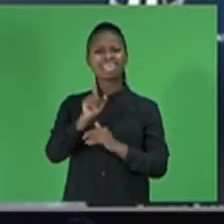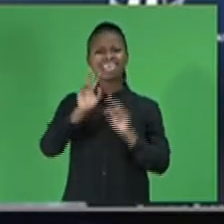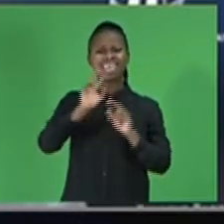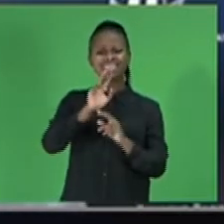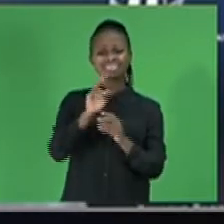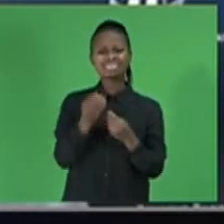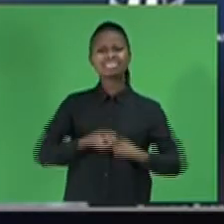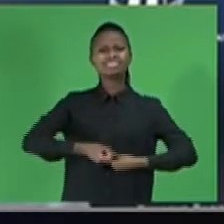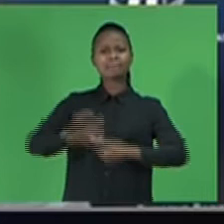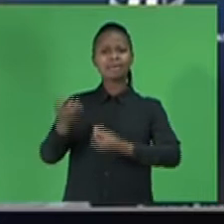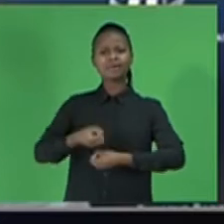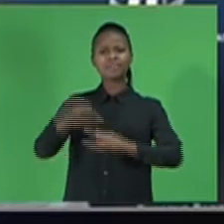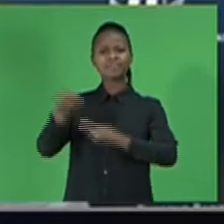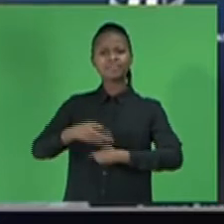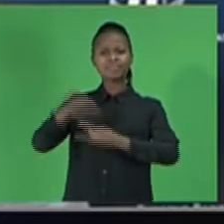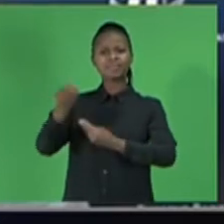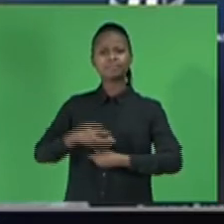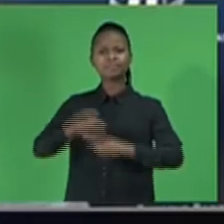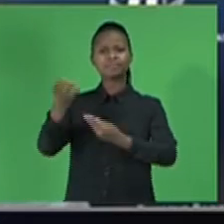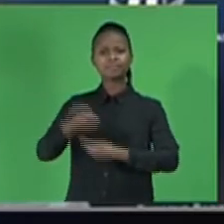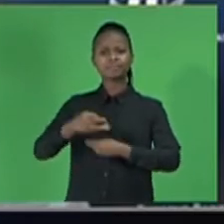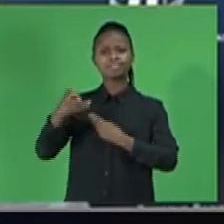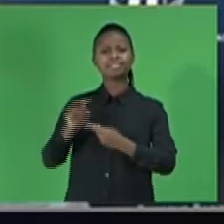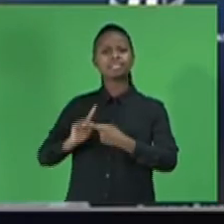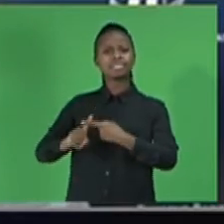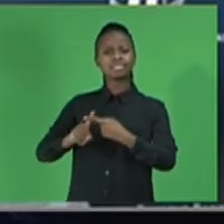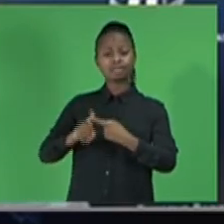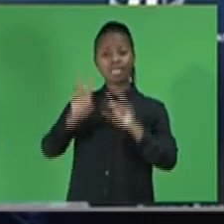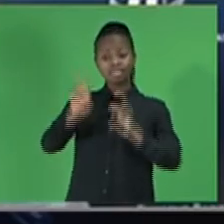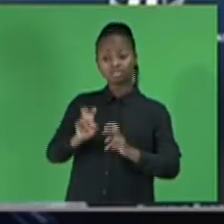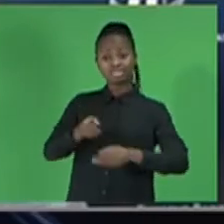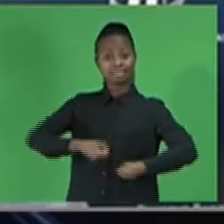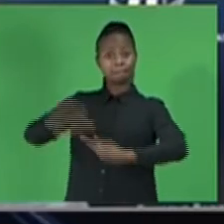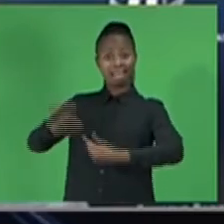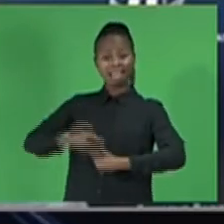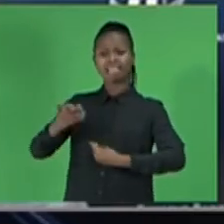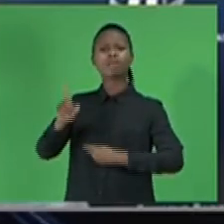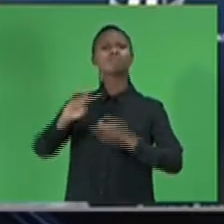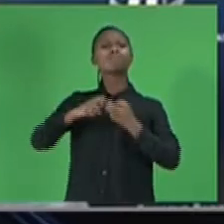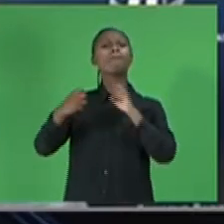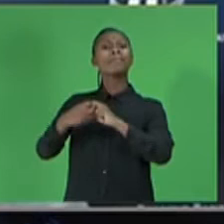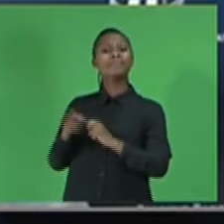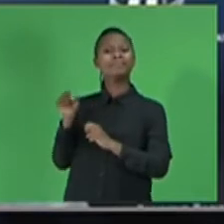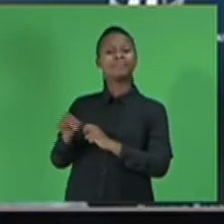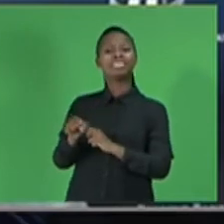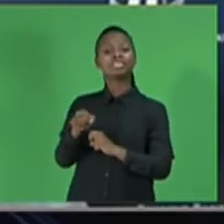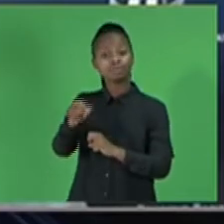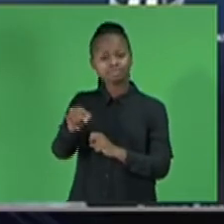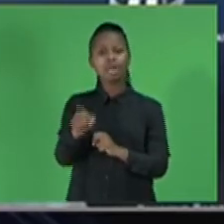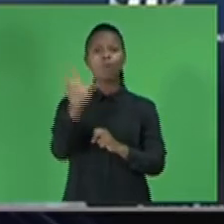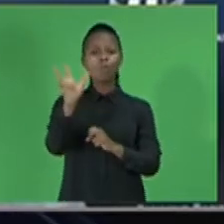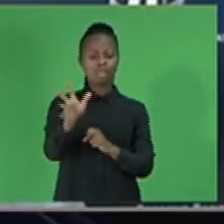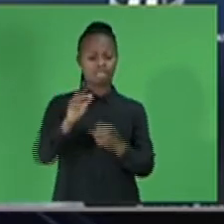uncertainty. The faster vaccine run-out presents upside risks to the growth outlook.